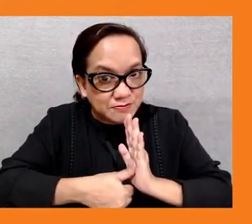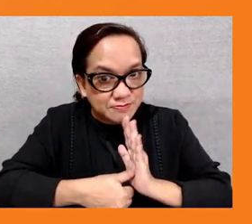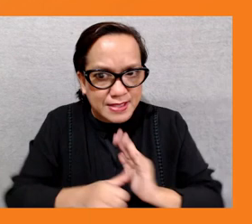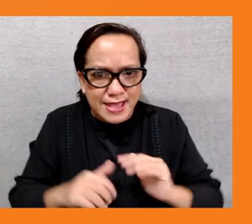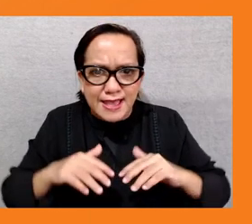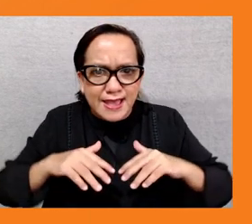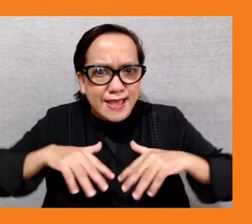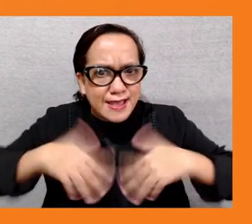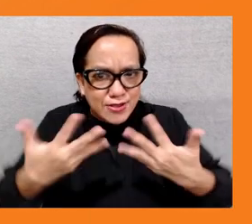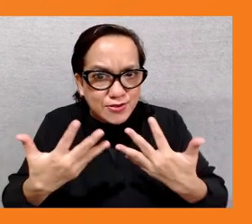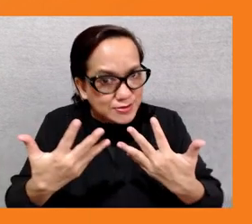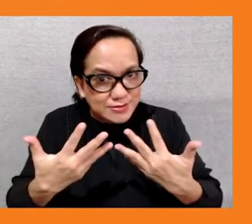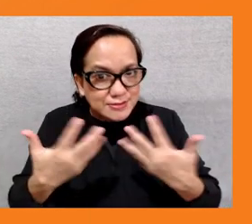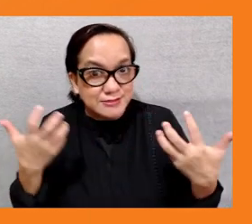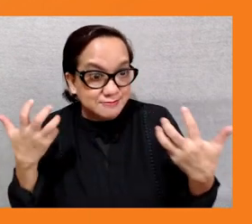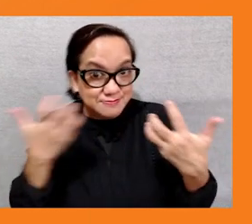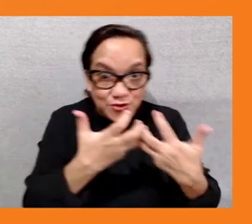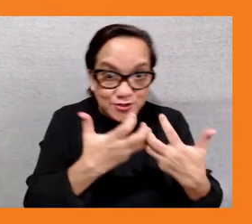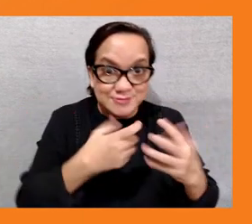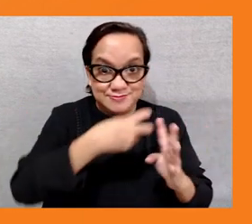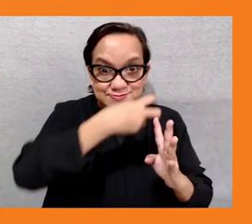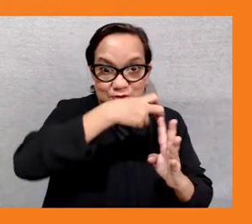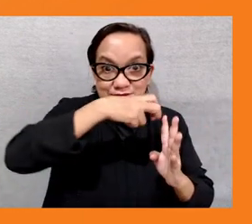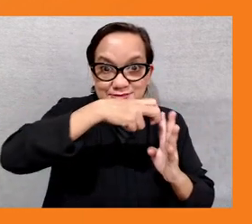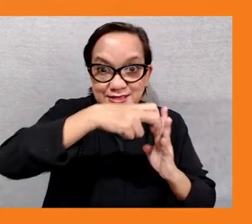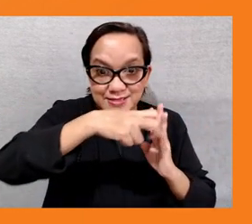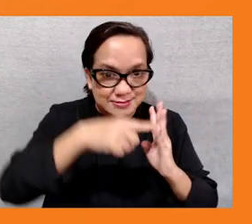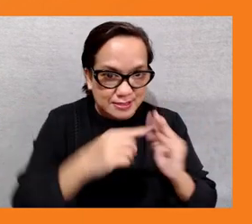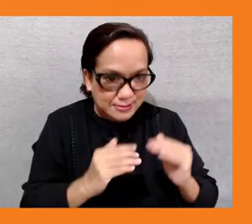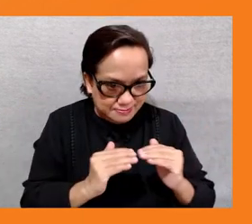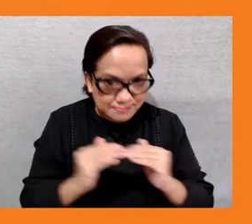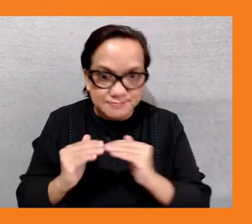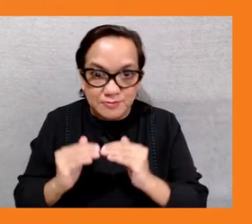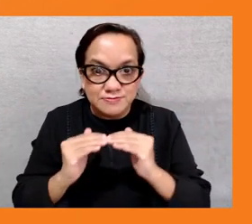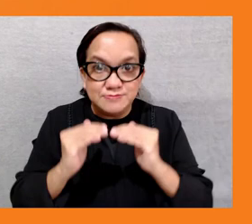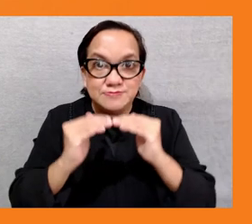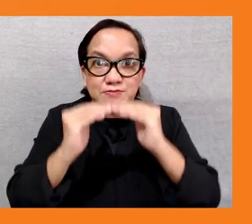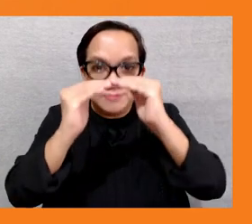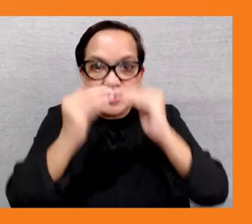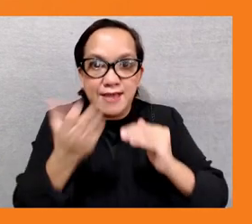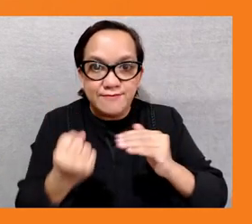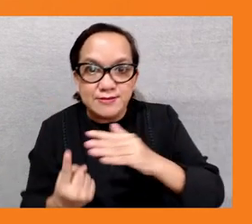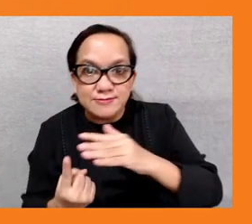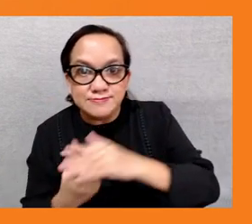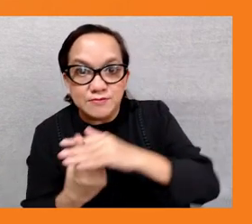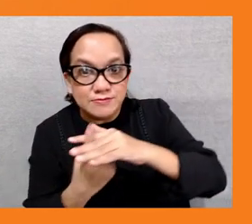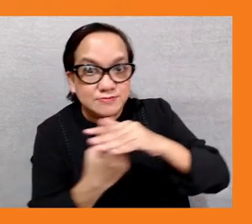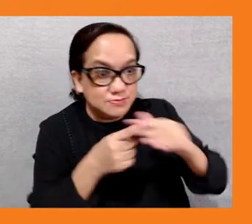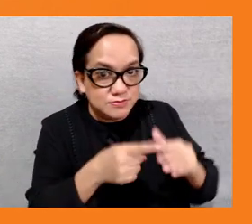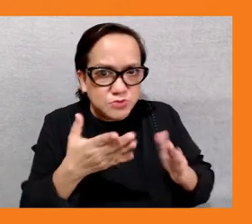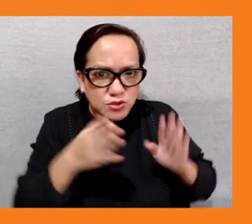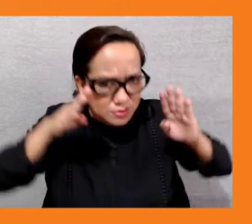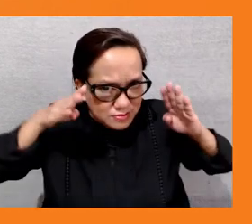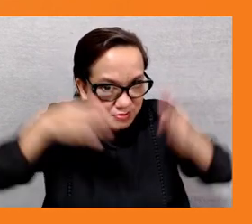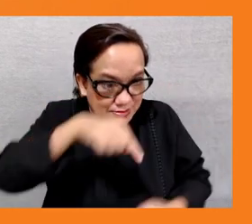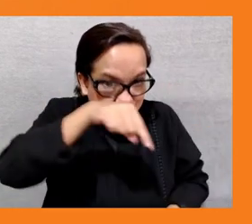you can see in the the it focuses on the project level and when a particular project or